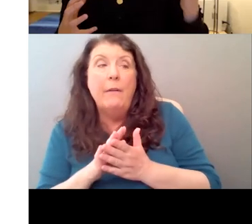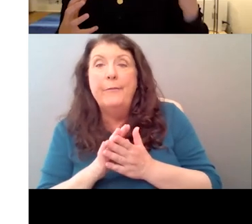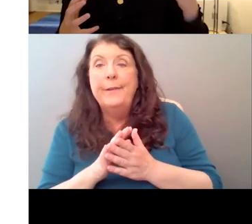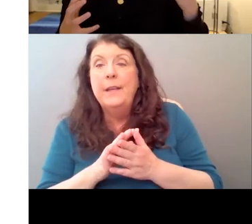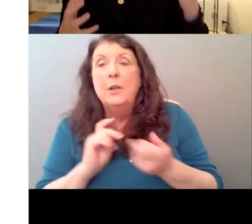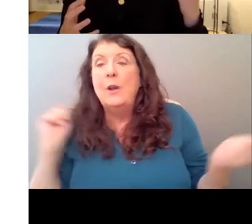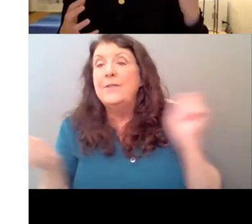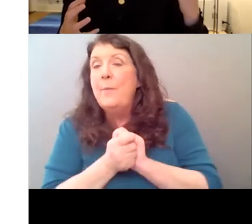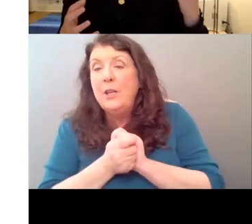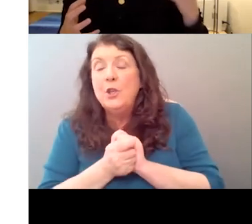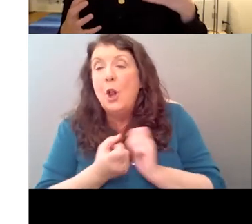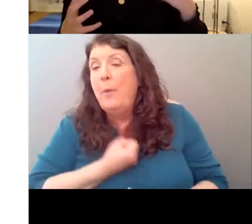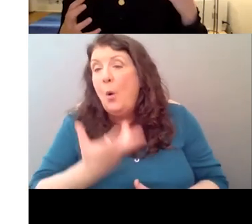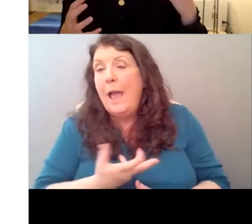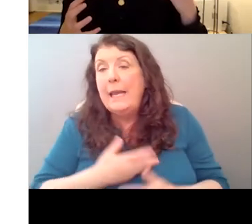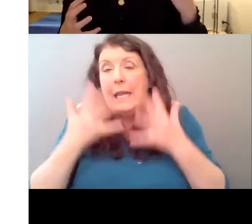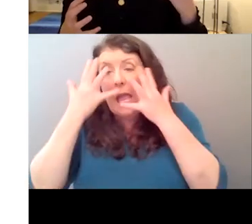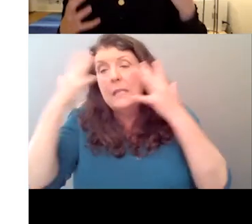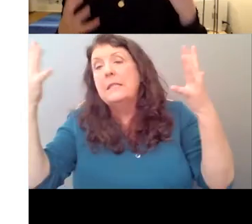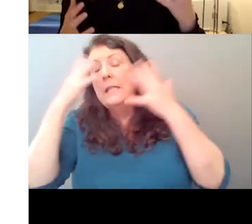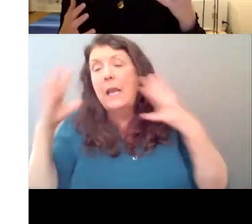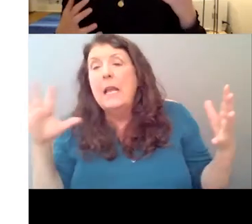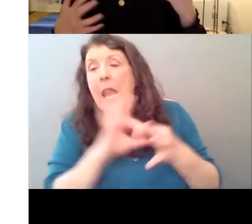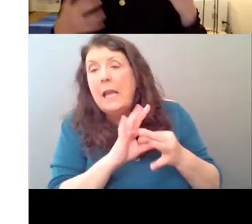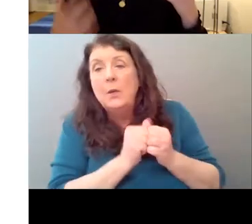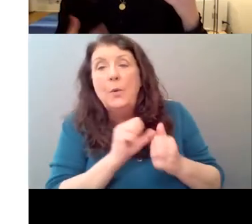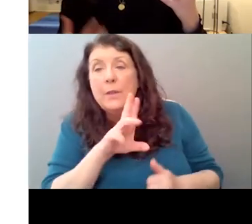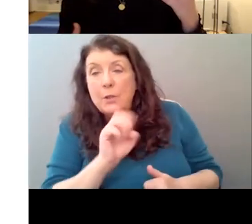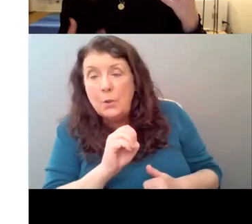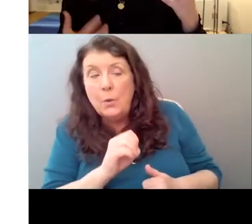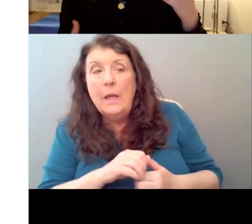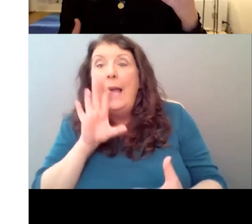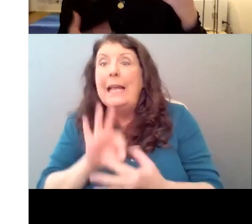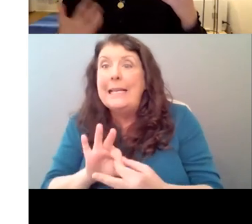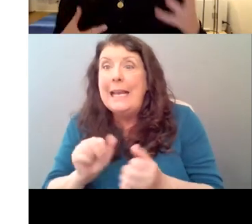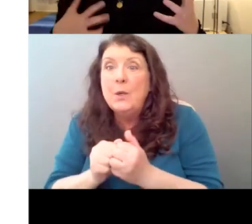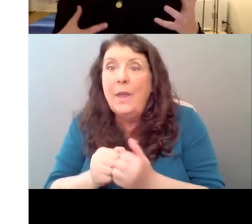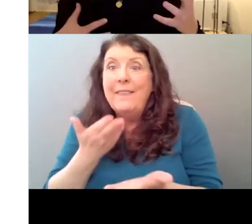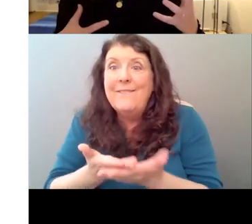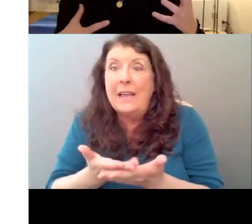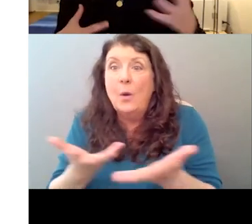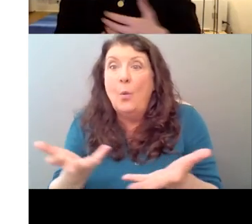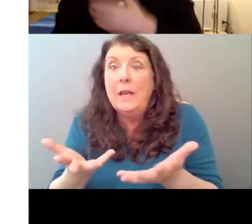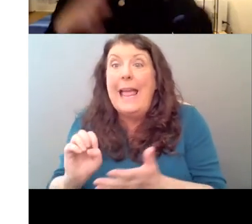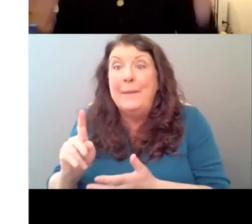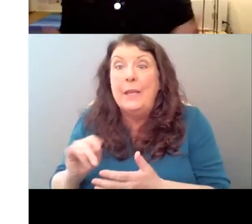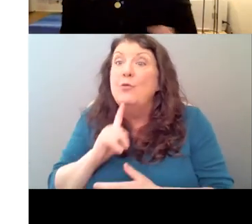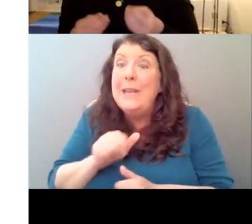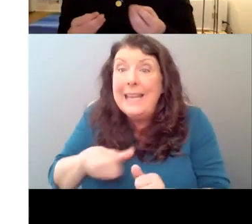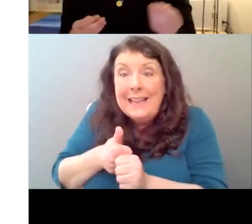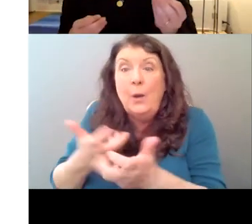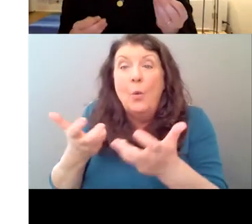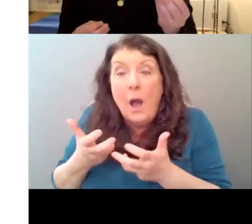and connected with Sue and connected with the truth that what she really wants is love, not fame. And all of